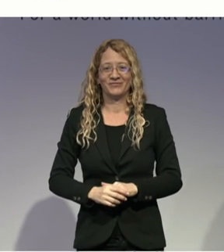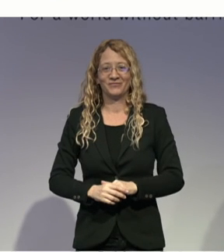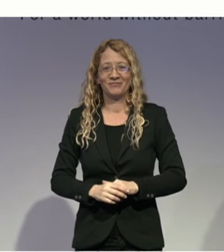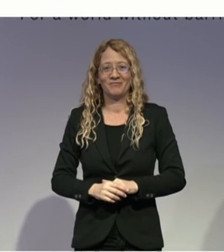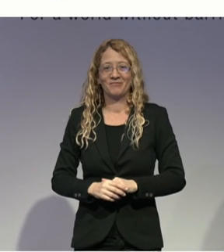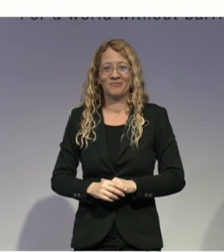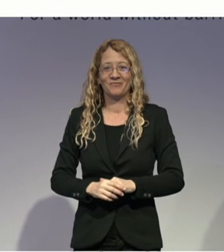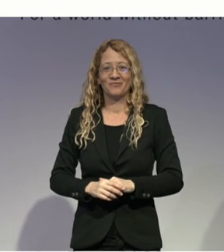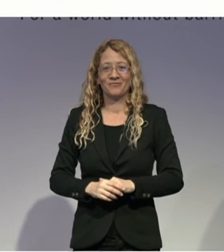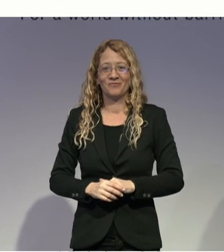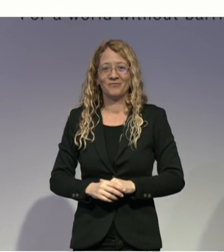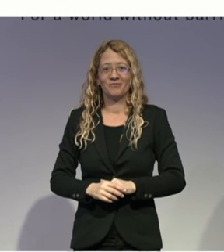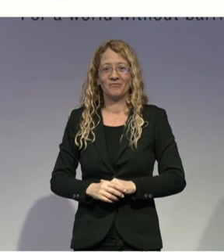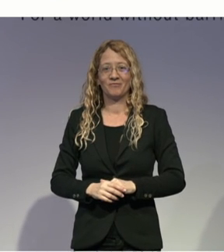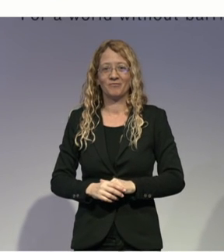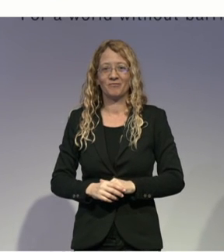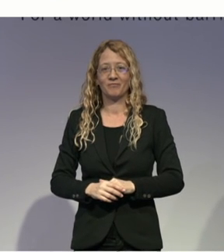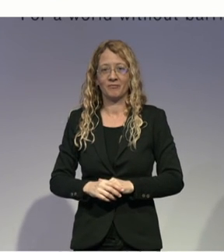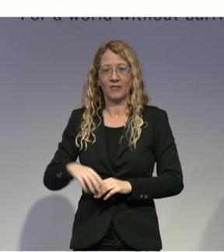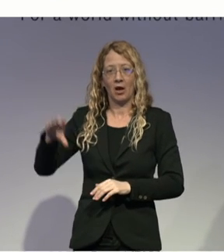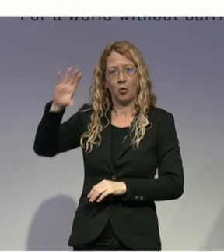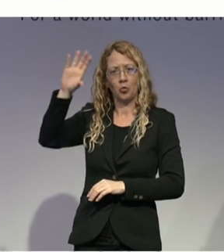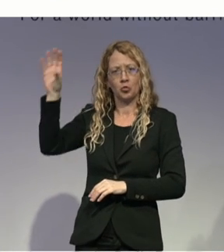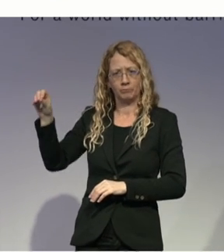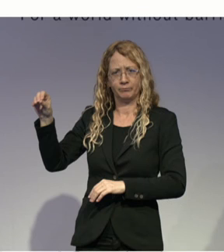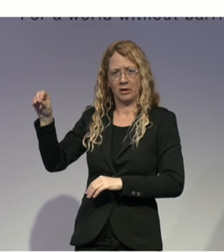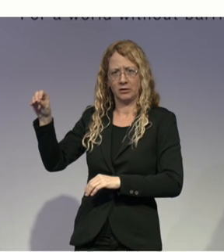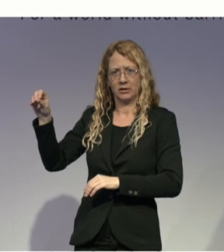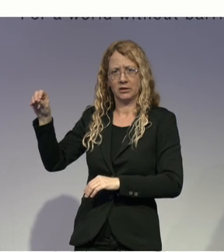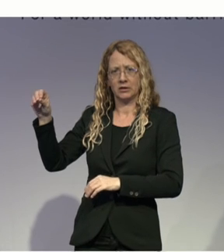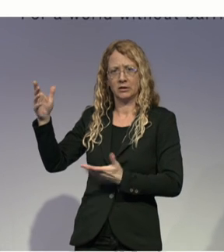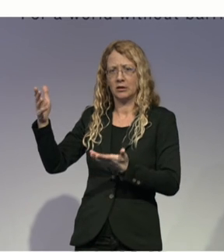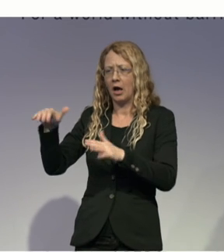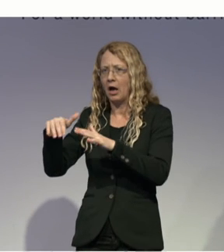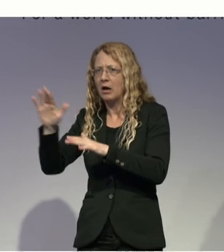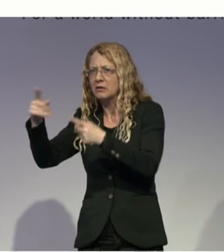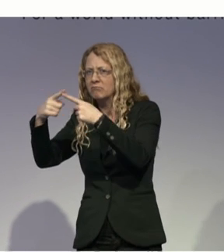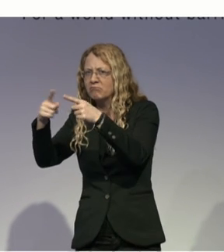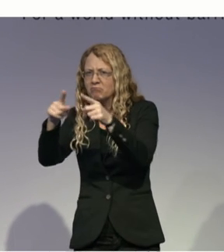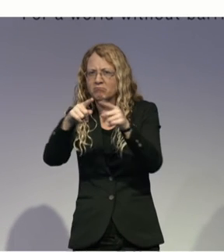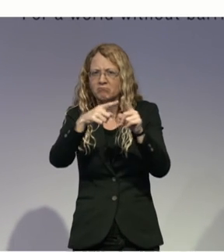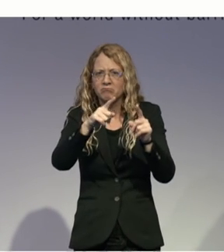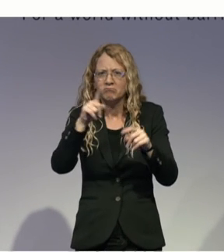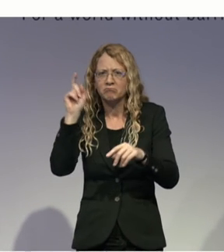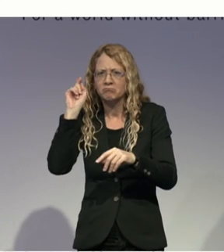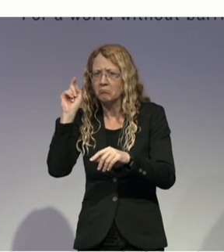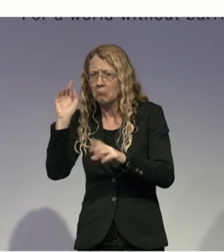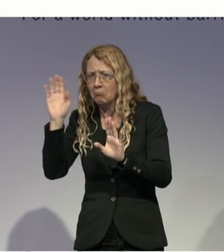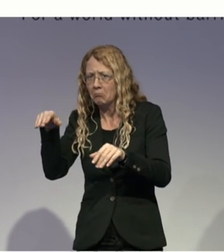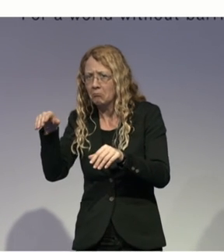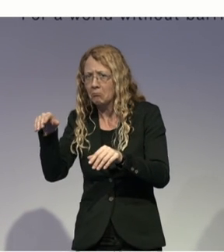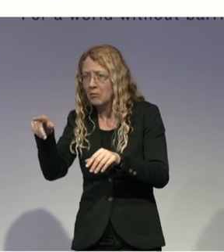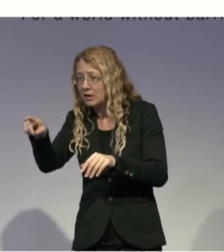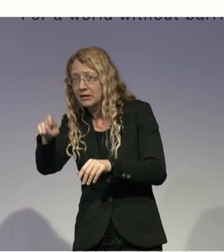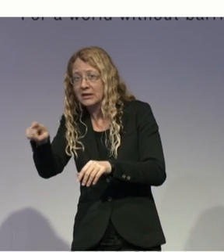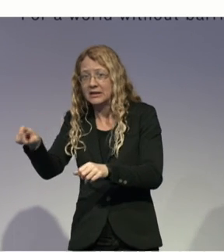model that will create income and jobs for people who need them. It is not